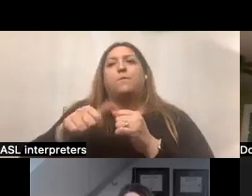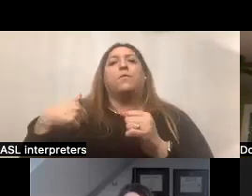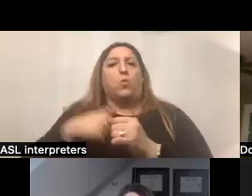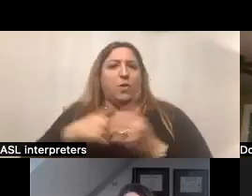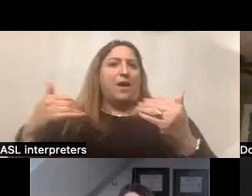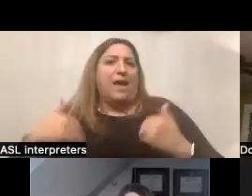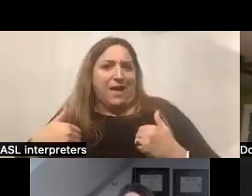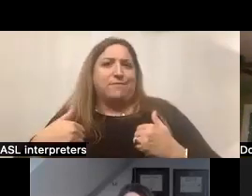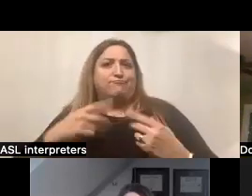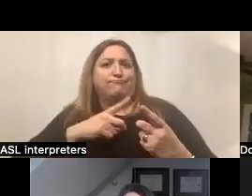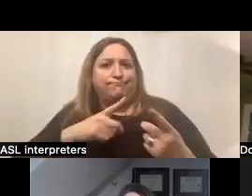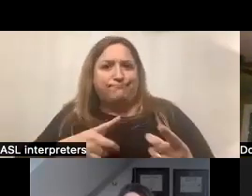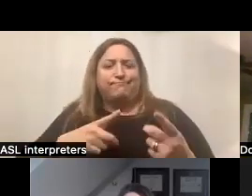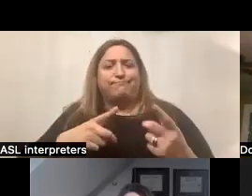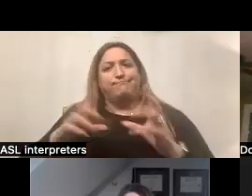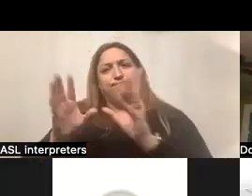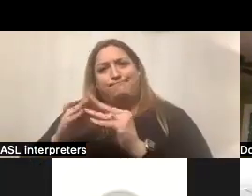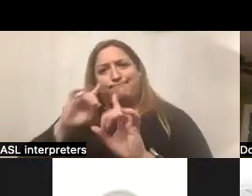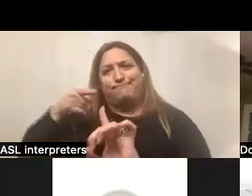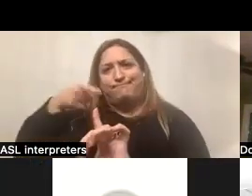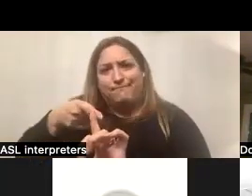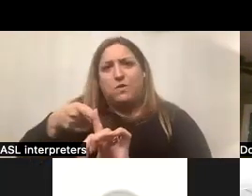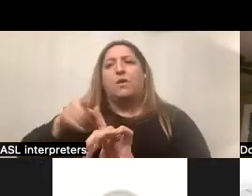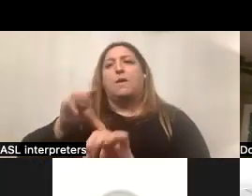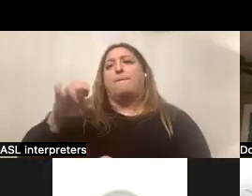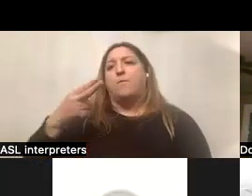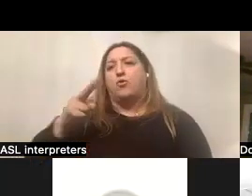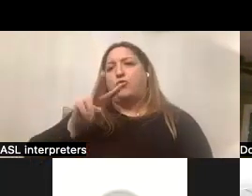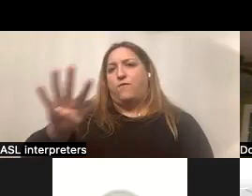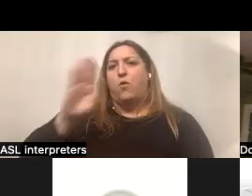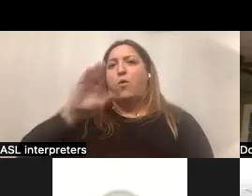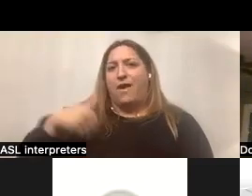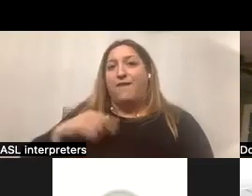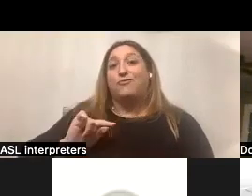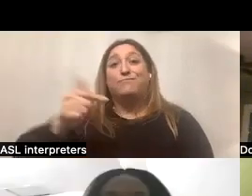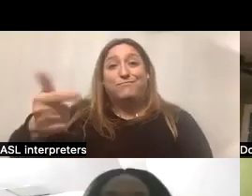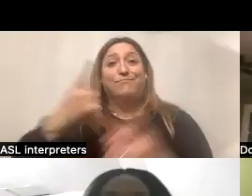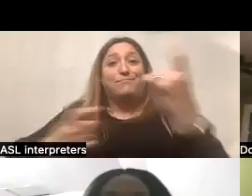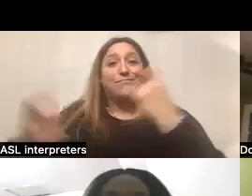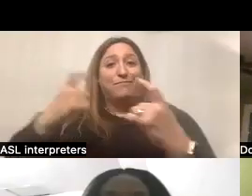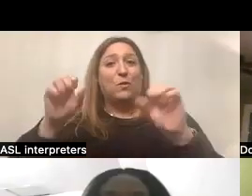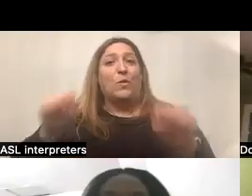that dedicated session on March 24th, where it's your turn to ask questions.